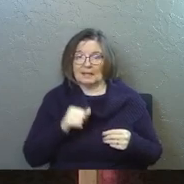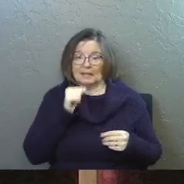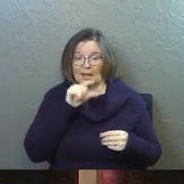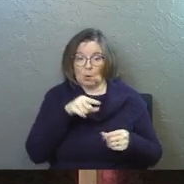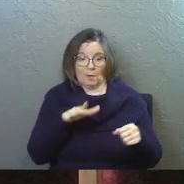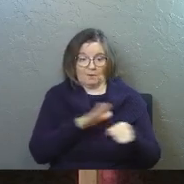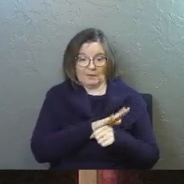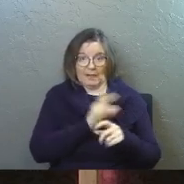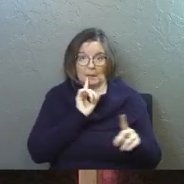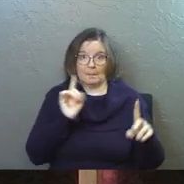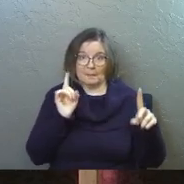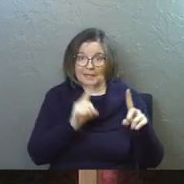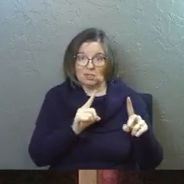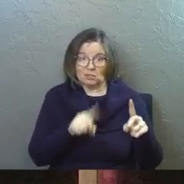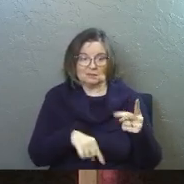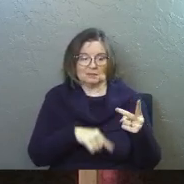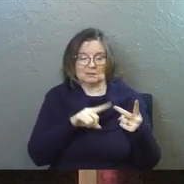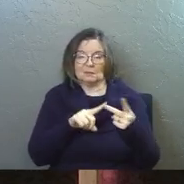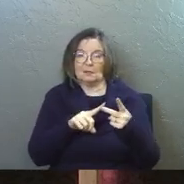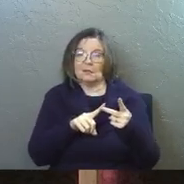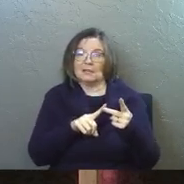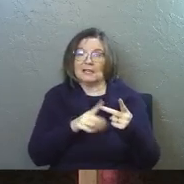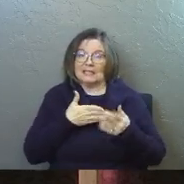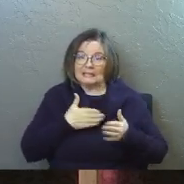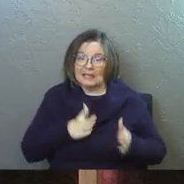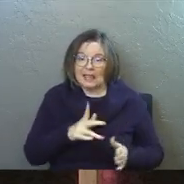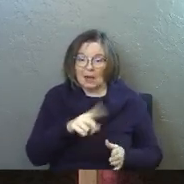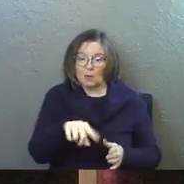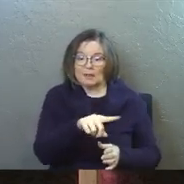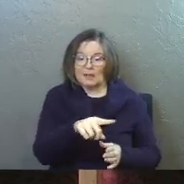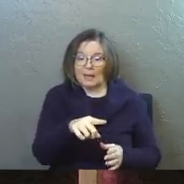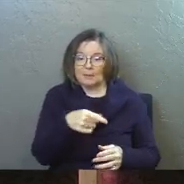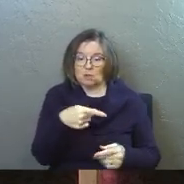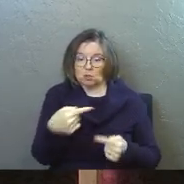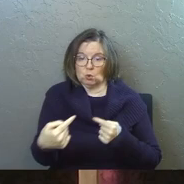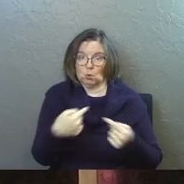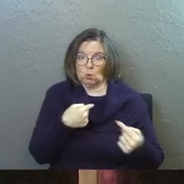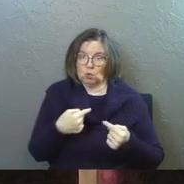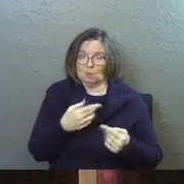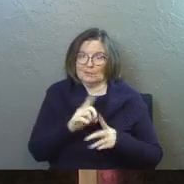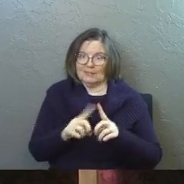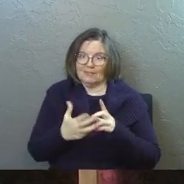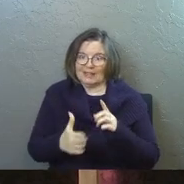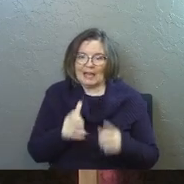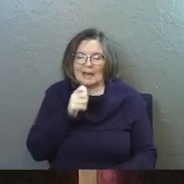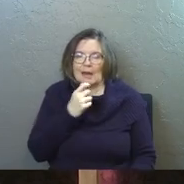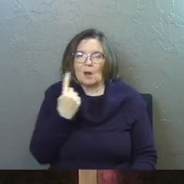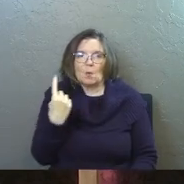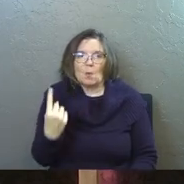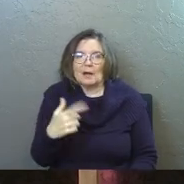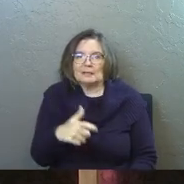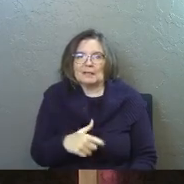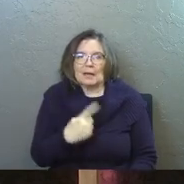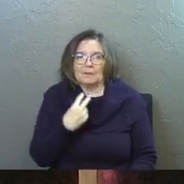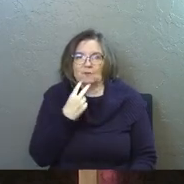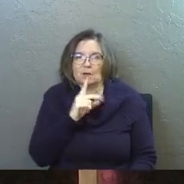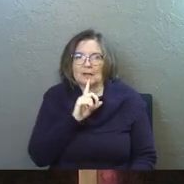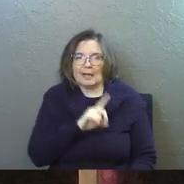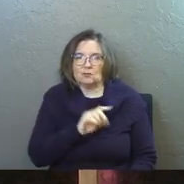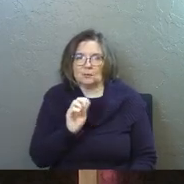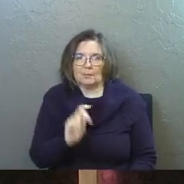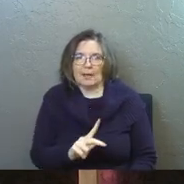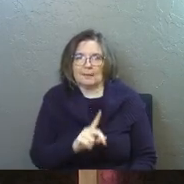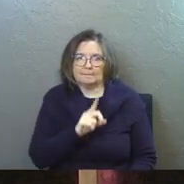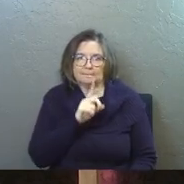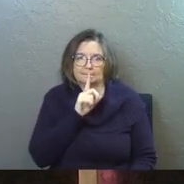the mission guys. It's more than that. It's allowing them to accuse him of such things and not once verbally answering